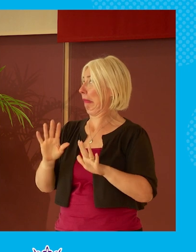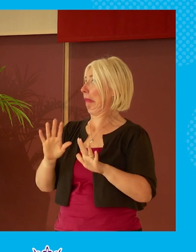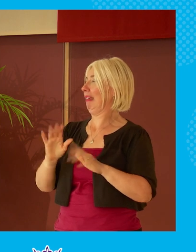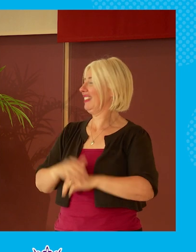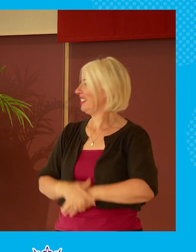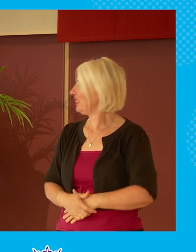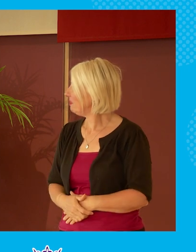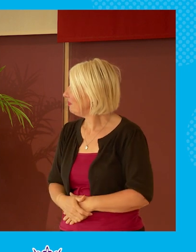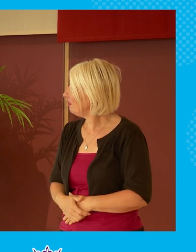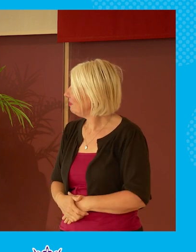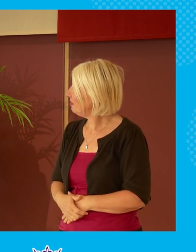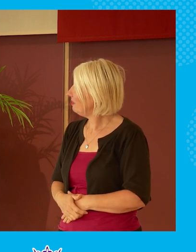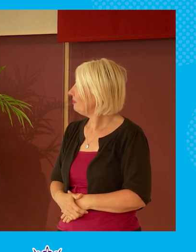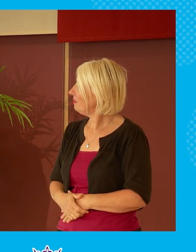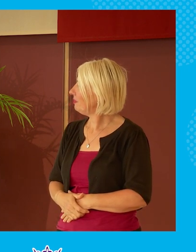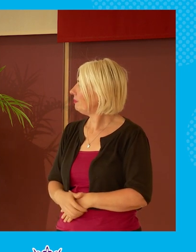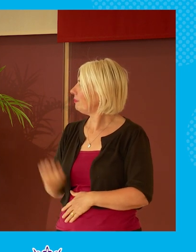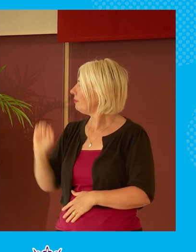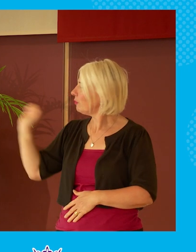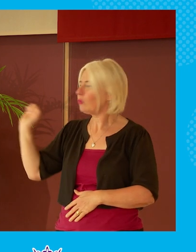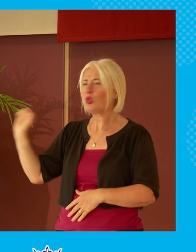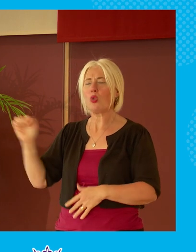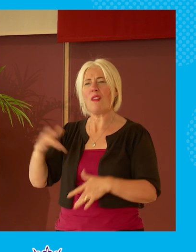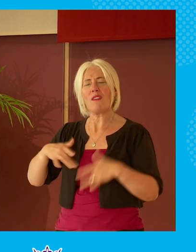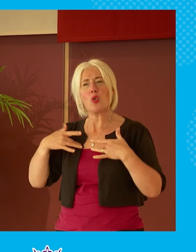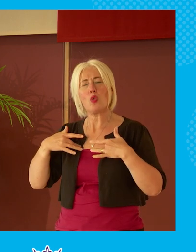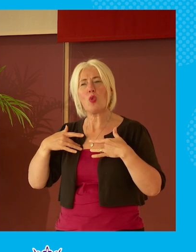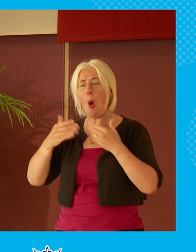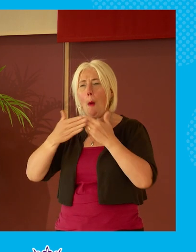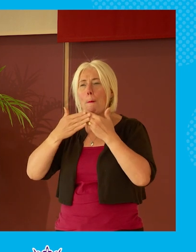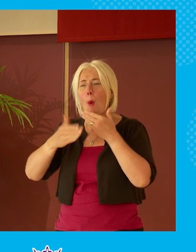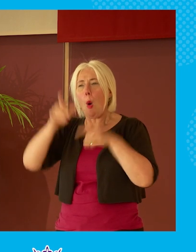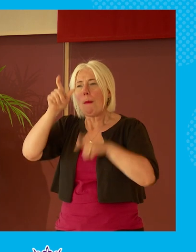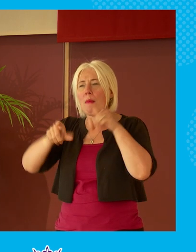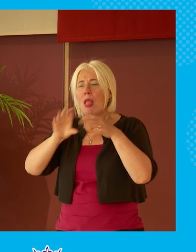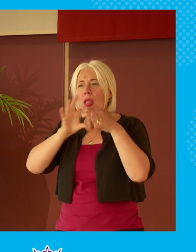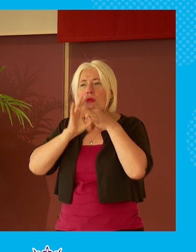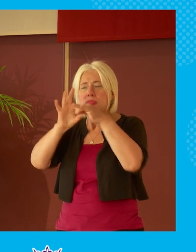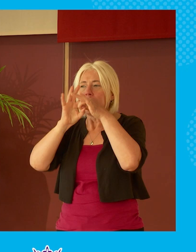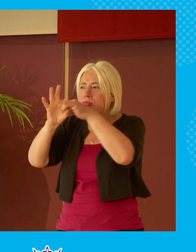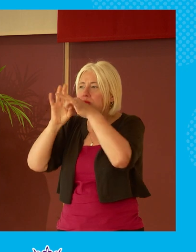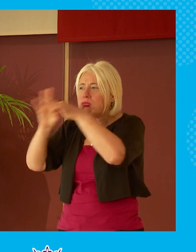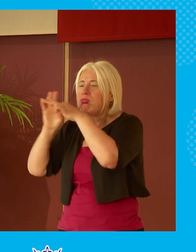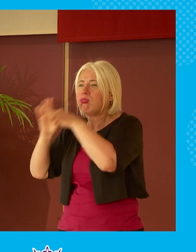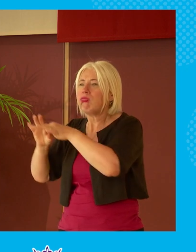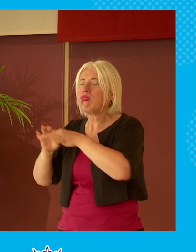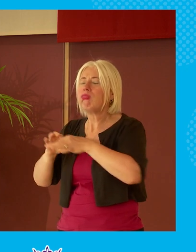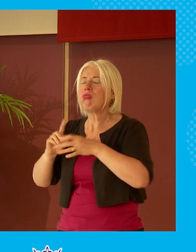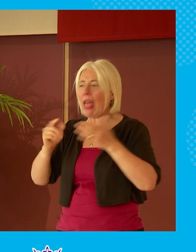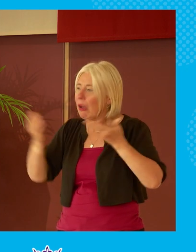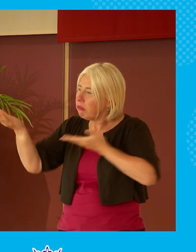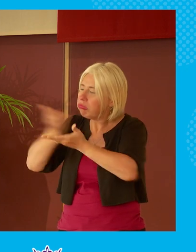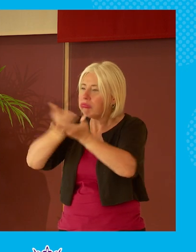sheila your your take on getting more people engaged in in that discourse that debate i think you know